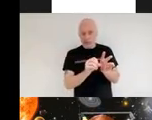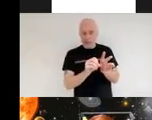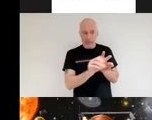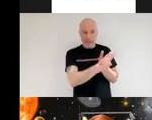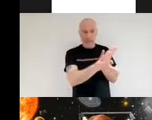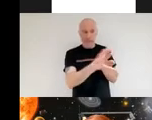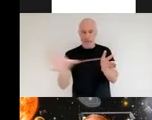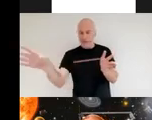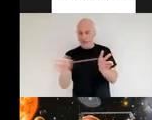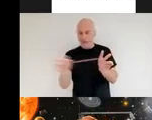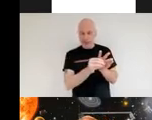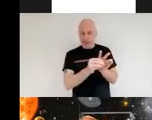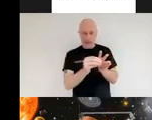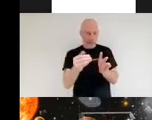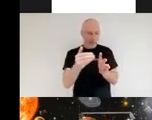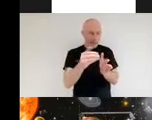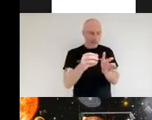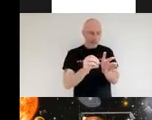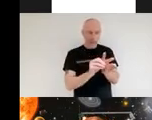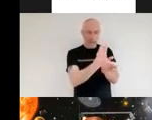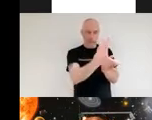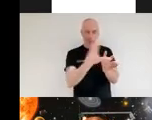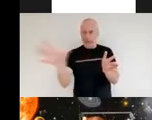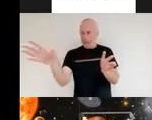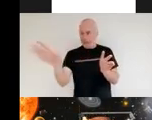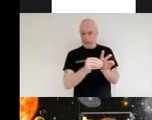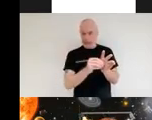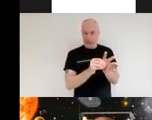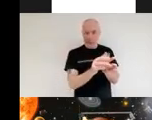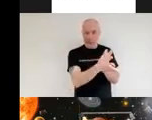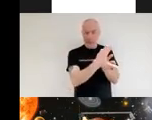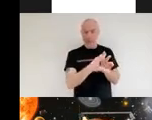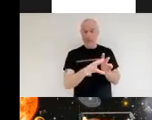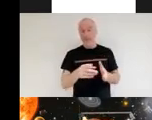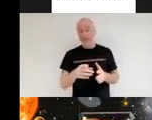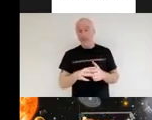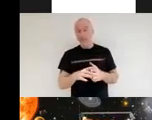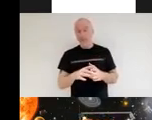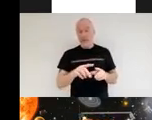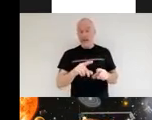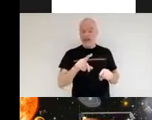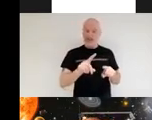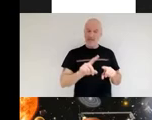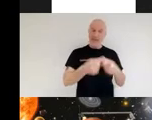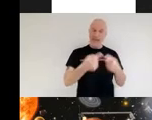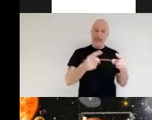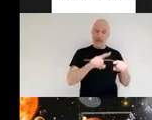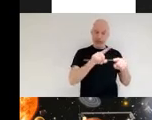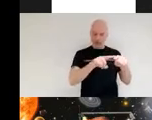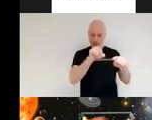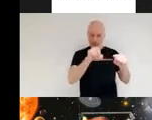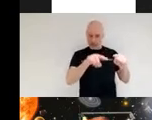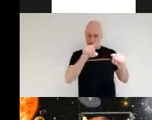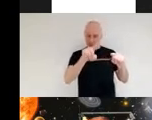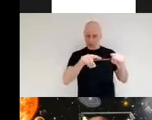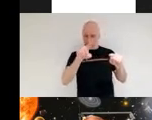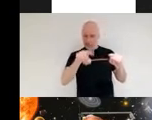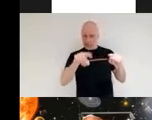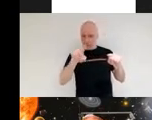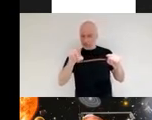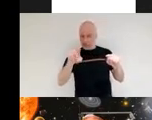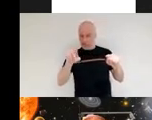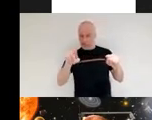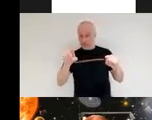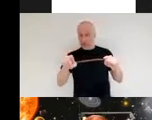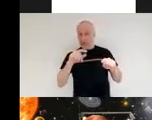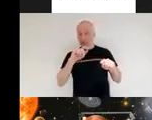radiation and then it can re-emit it now the frequency and therefore the wavelength of that emitted radiation is going to